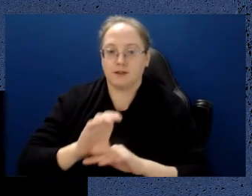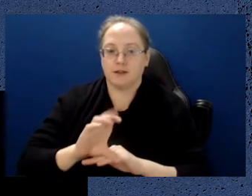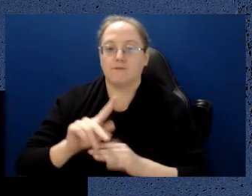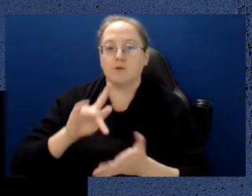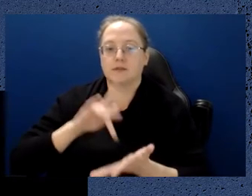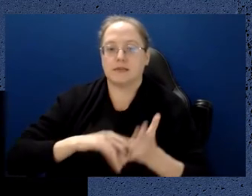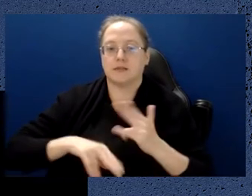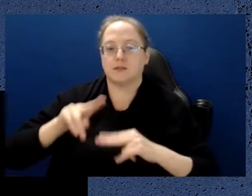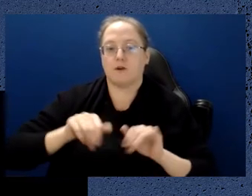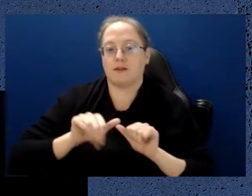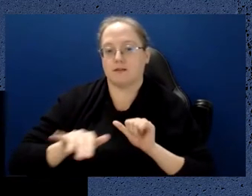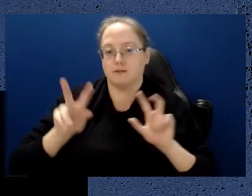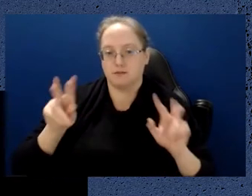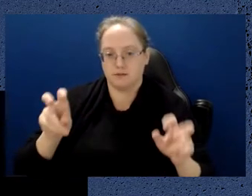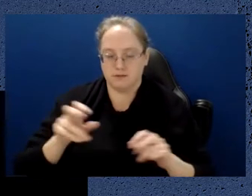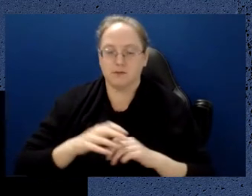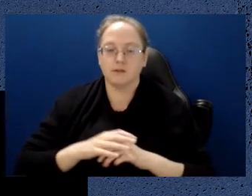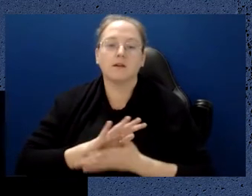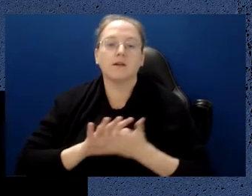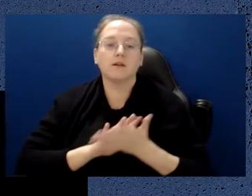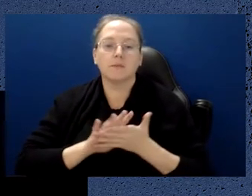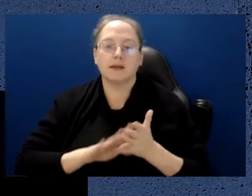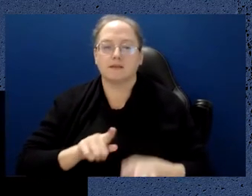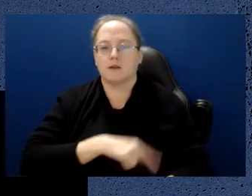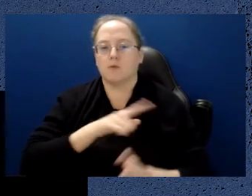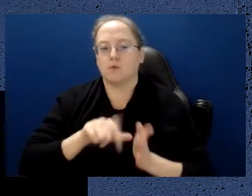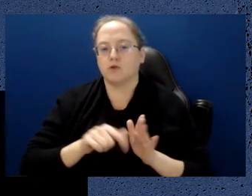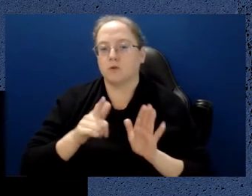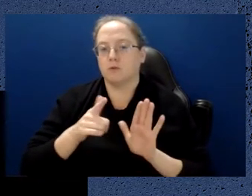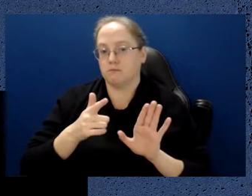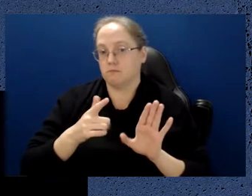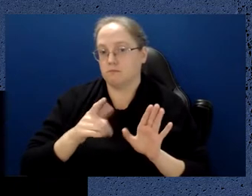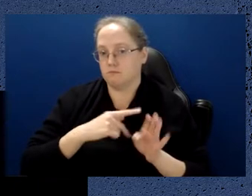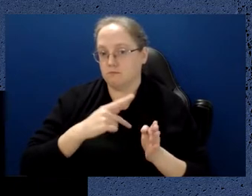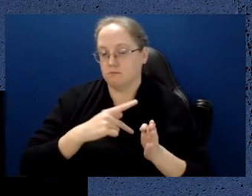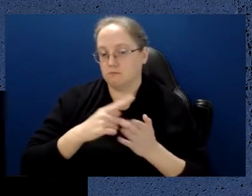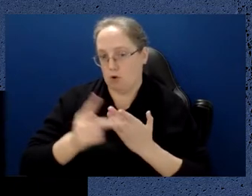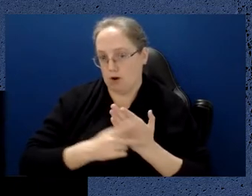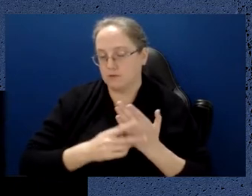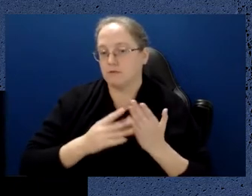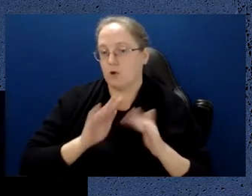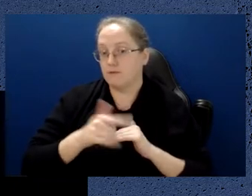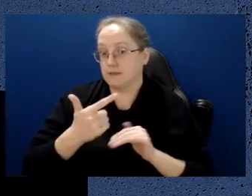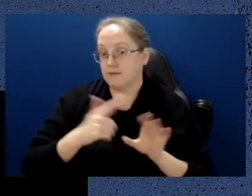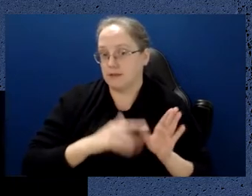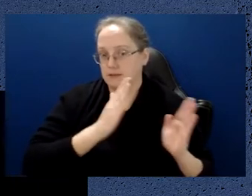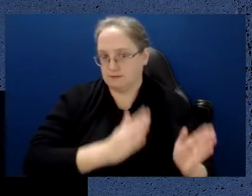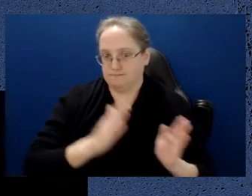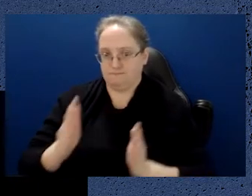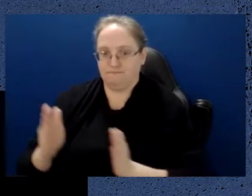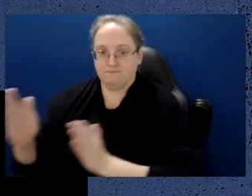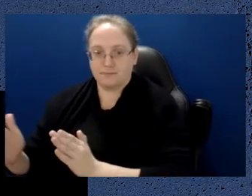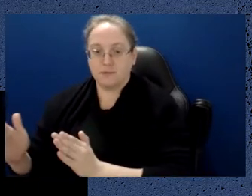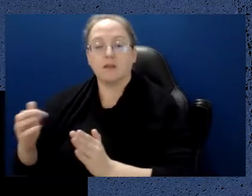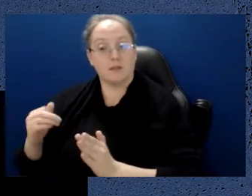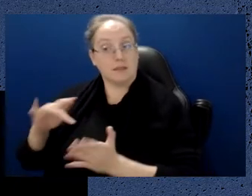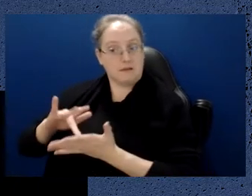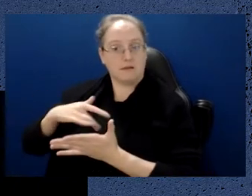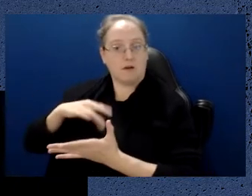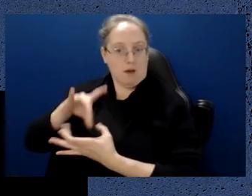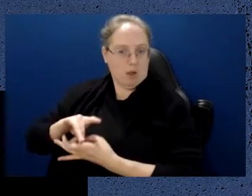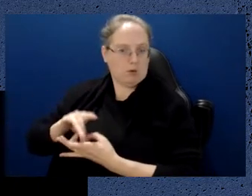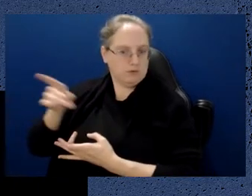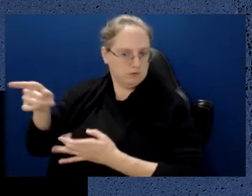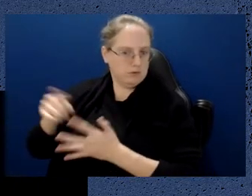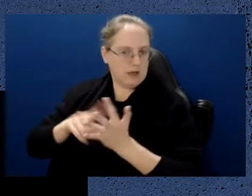are long term programs, seven years. And in the case of the center that I belong to and Eleanor had belonged